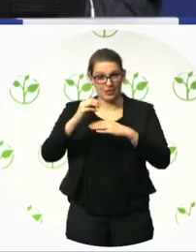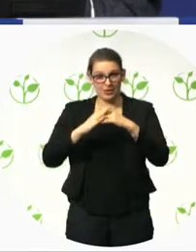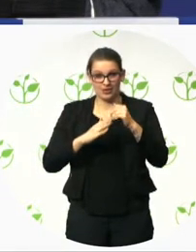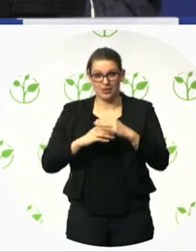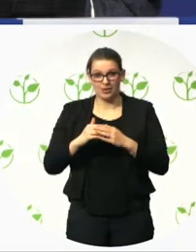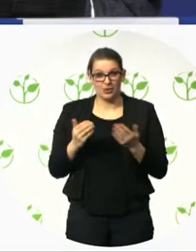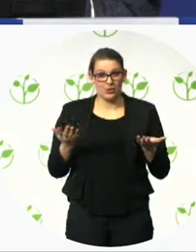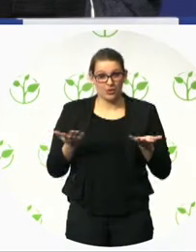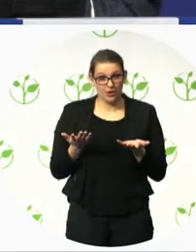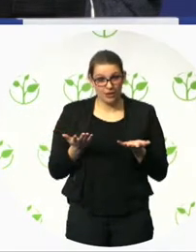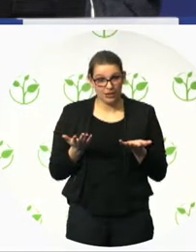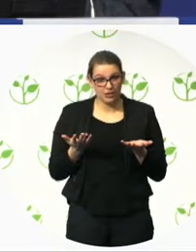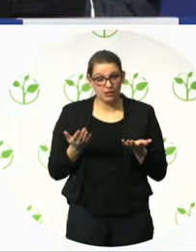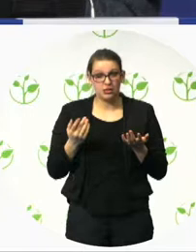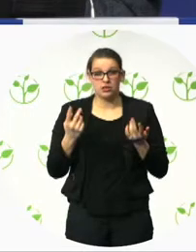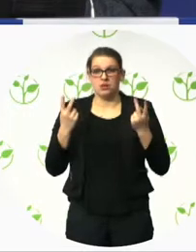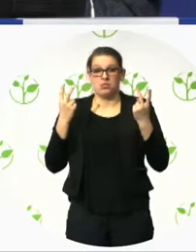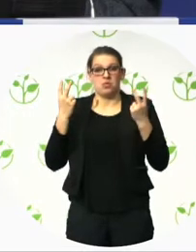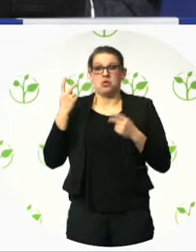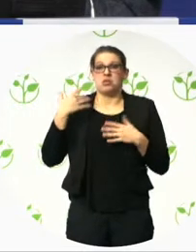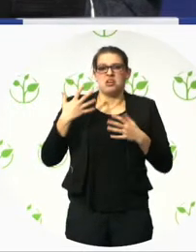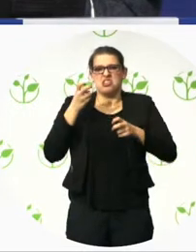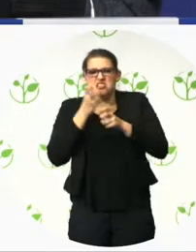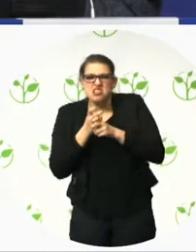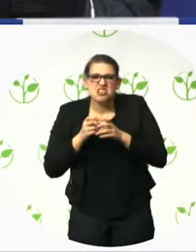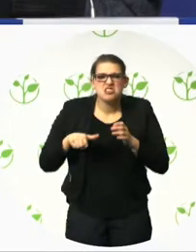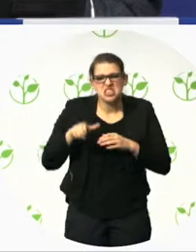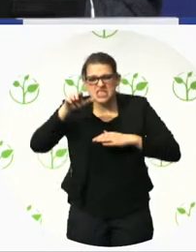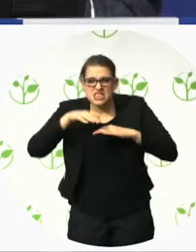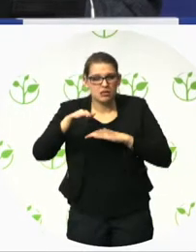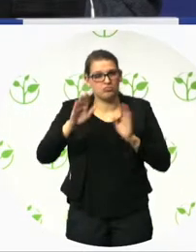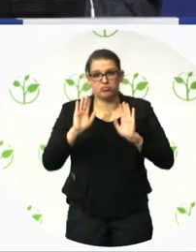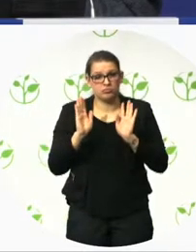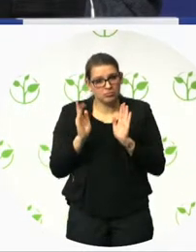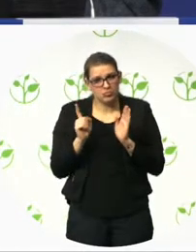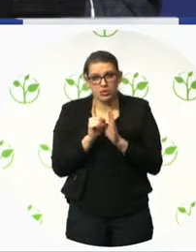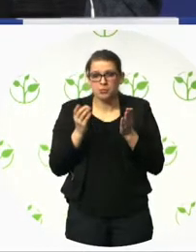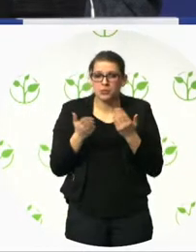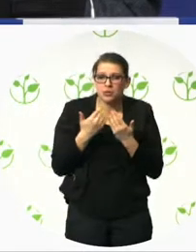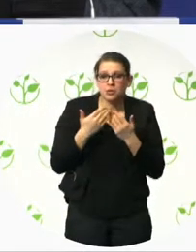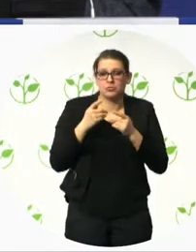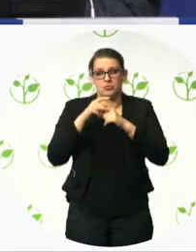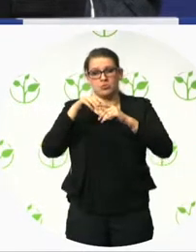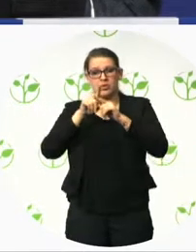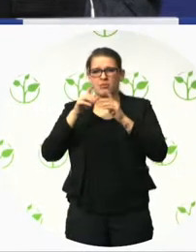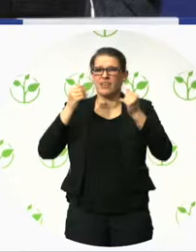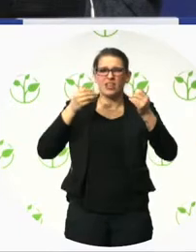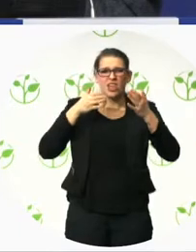accessible footpaths is the missing link in densely populated areas.